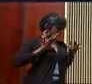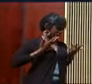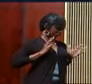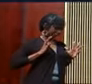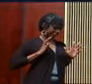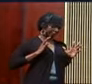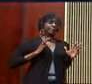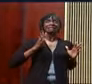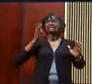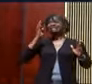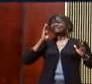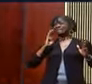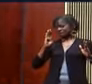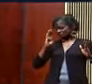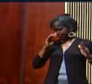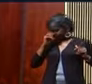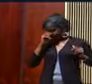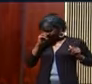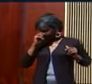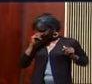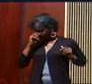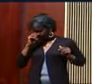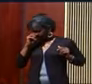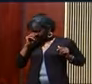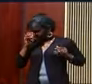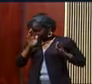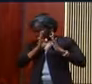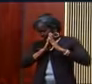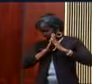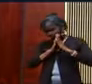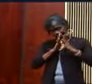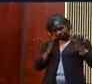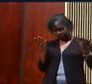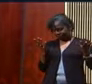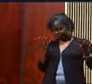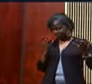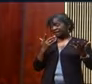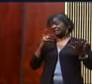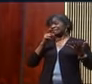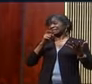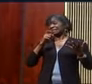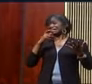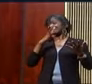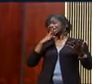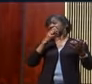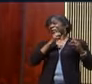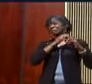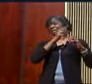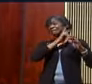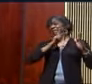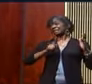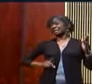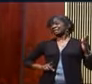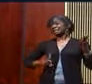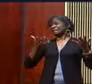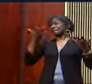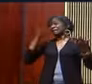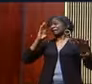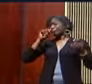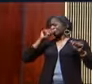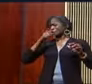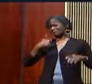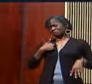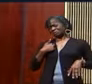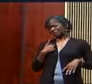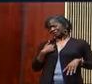And God, please give me favor in the sight of the king. I like that right there. Because Nehemiah says,